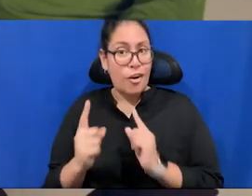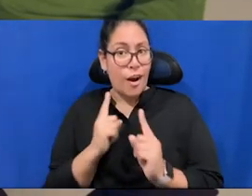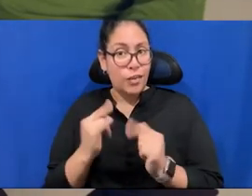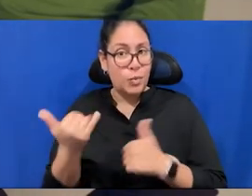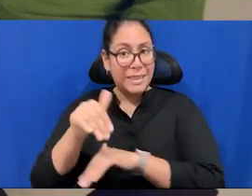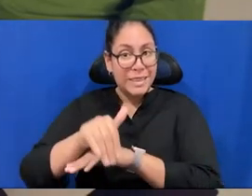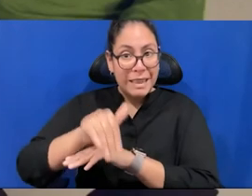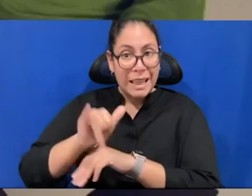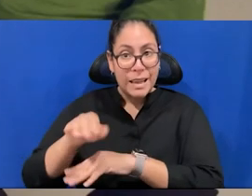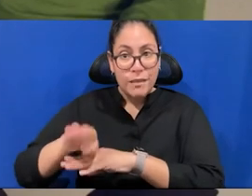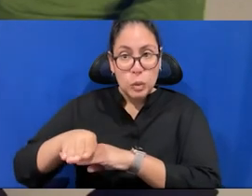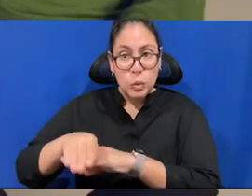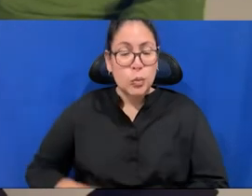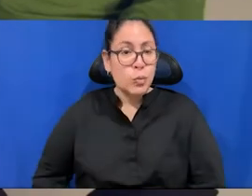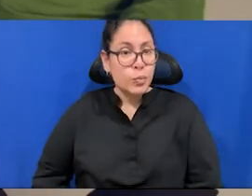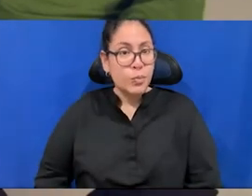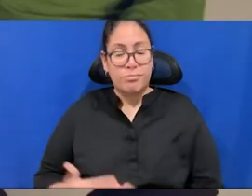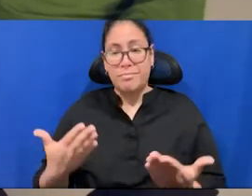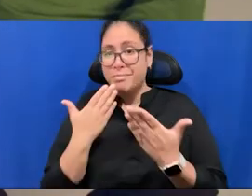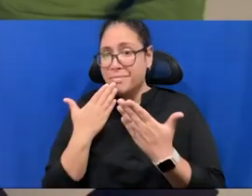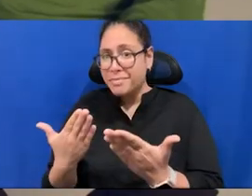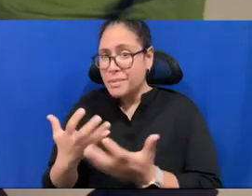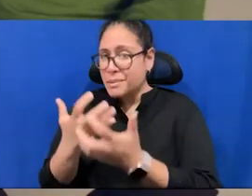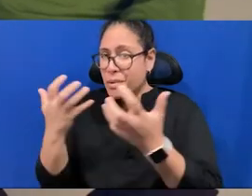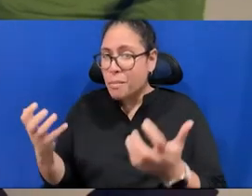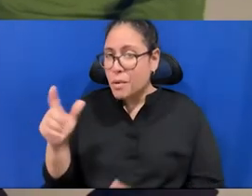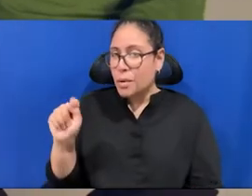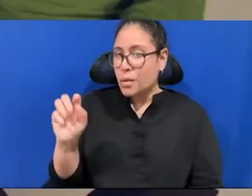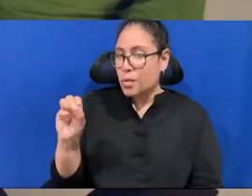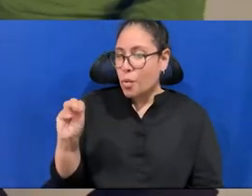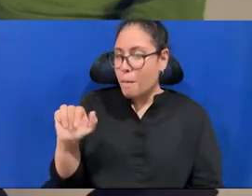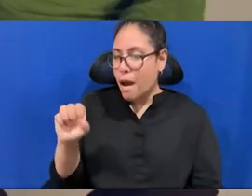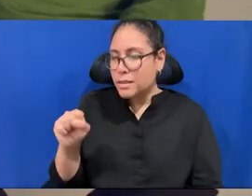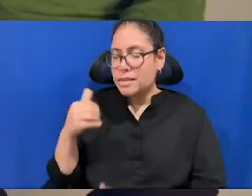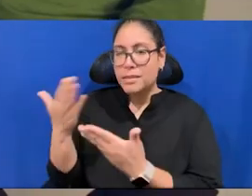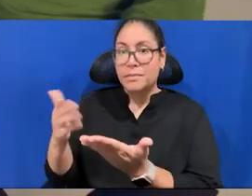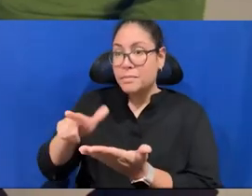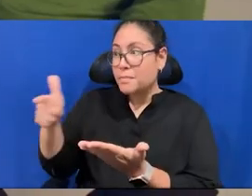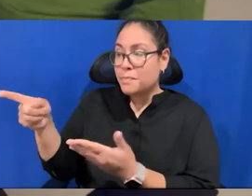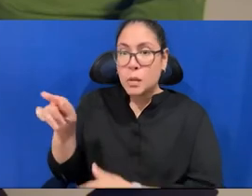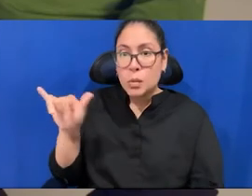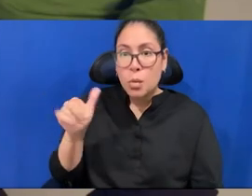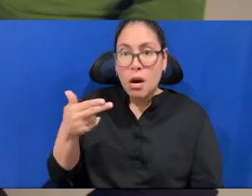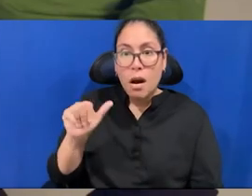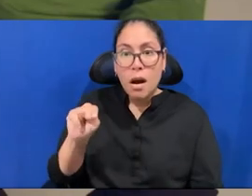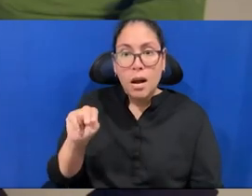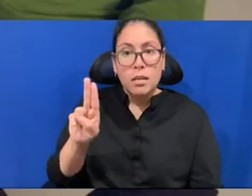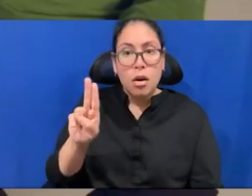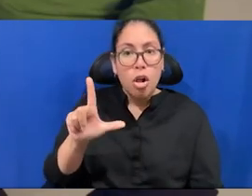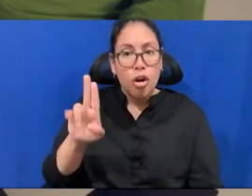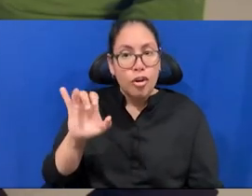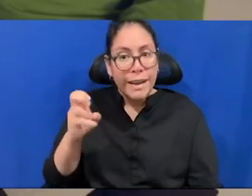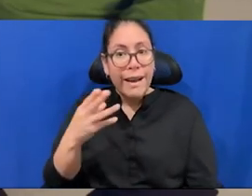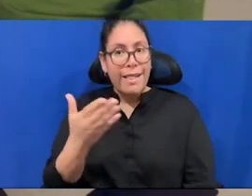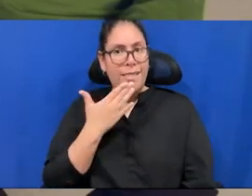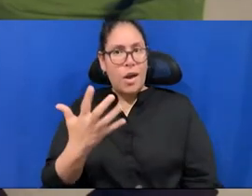you so much, Thomas Hanzorek, um, and thank you audience for, for listening in. Please